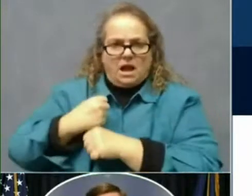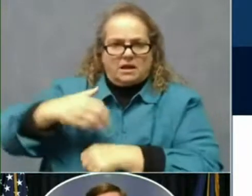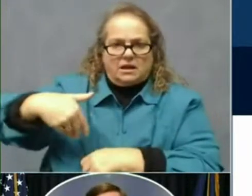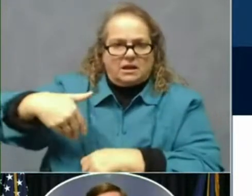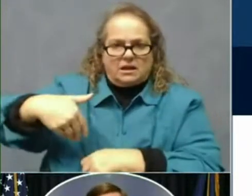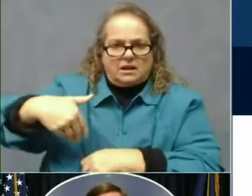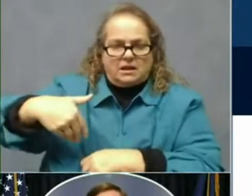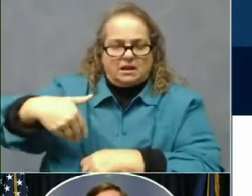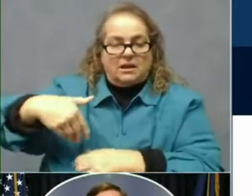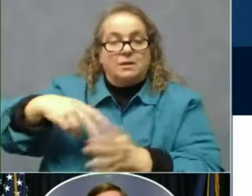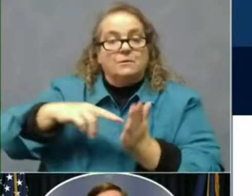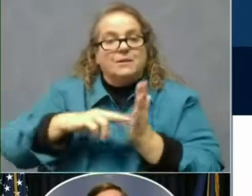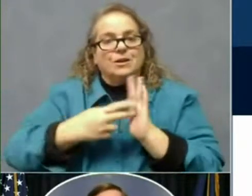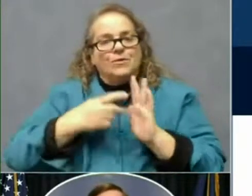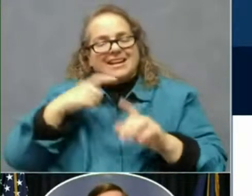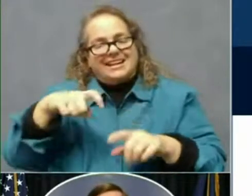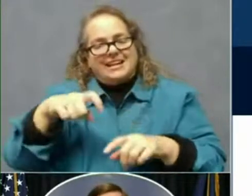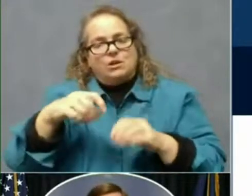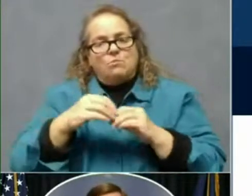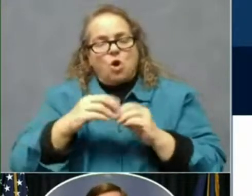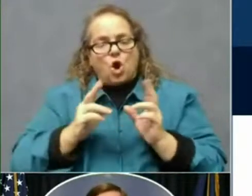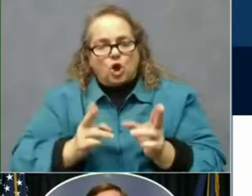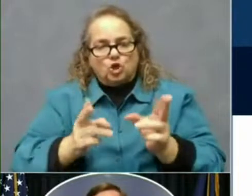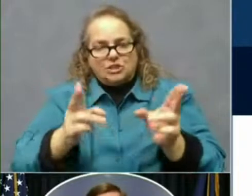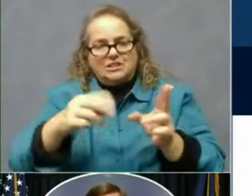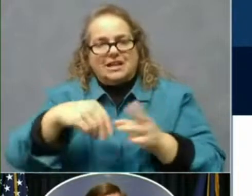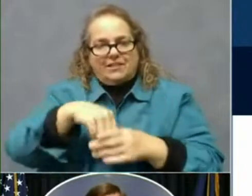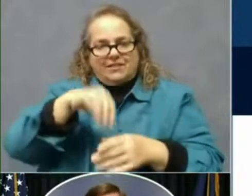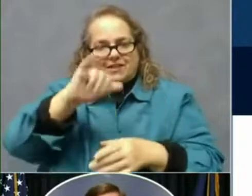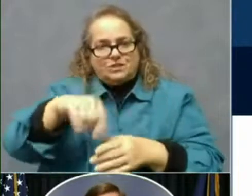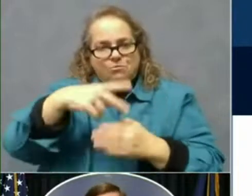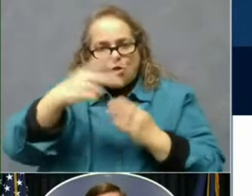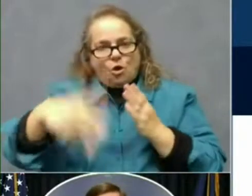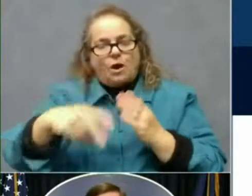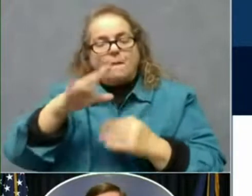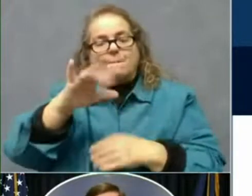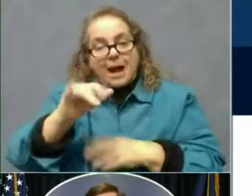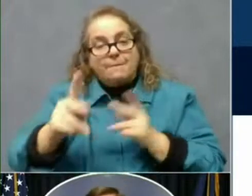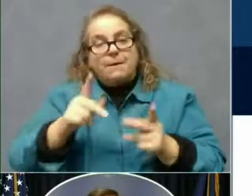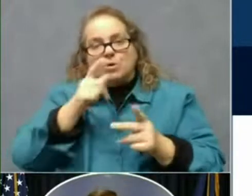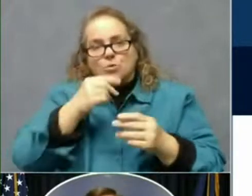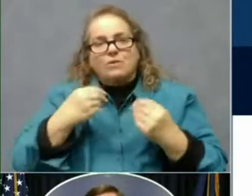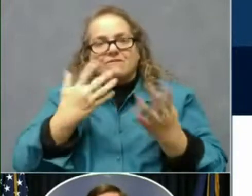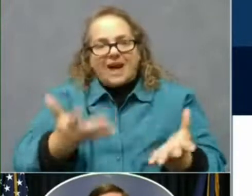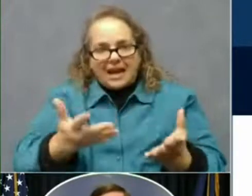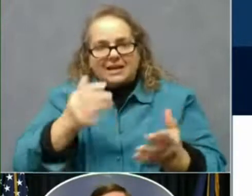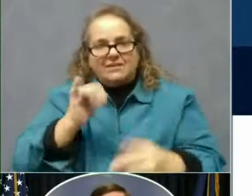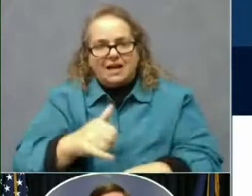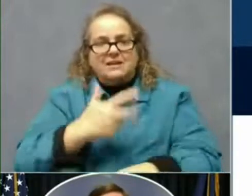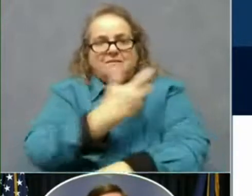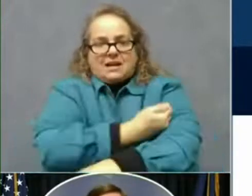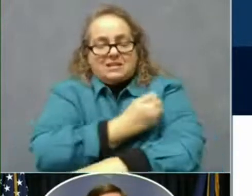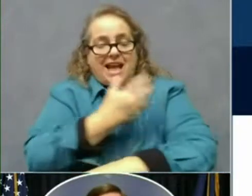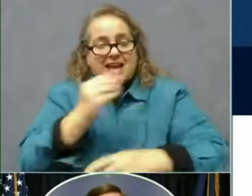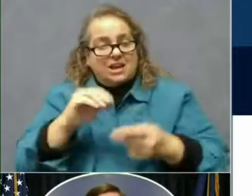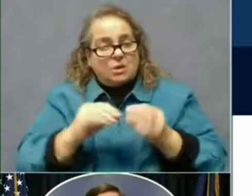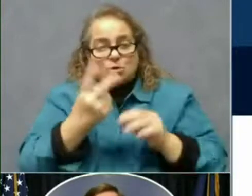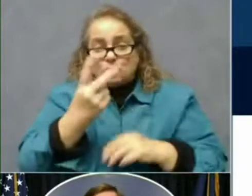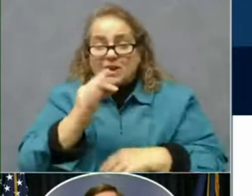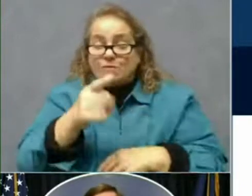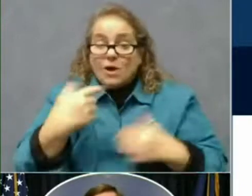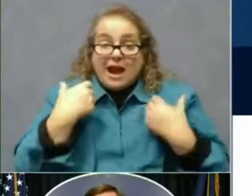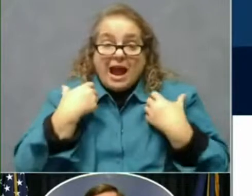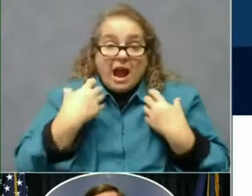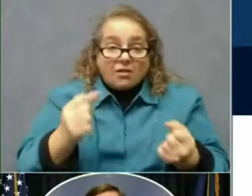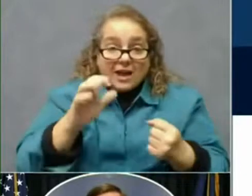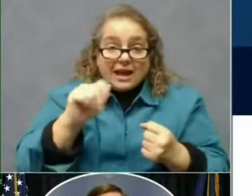need more urgency in this program by those providing the vaccinations. And we're going to work with them on that. But number two, if you're a health care provider, you are